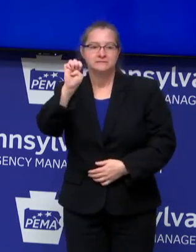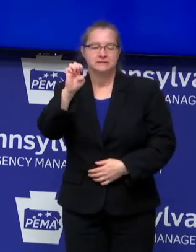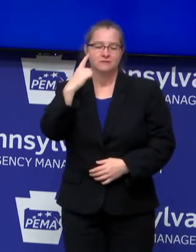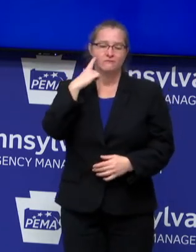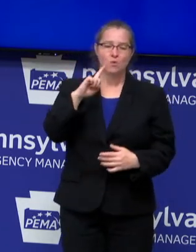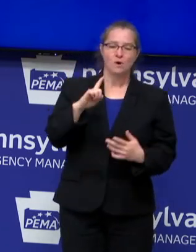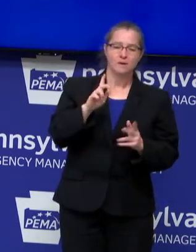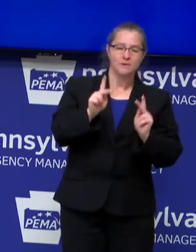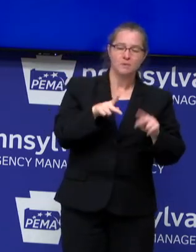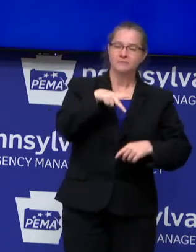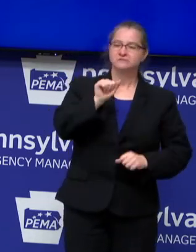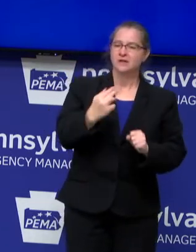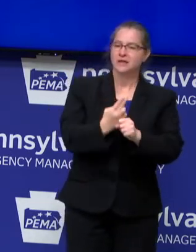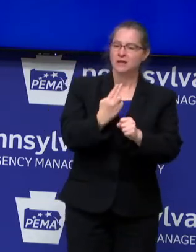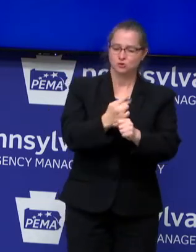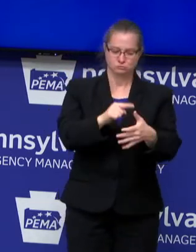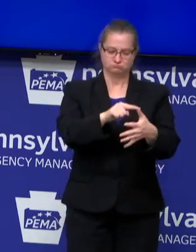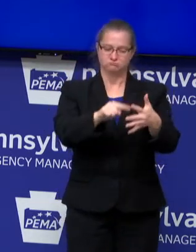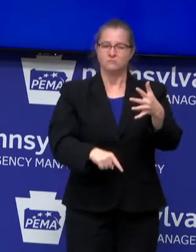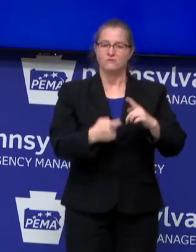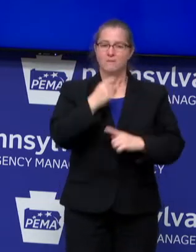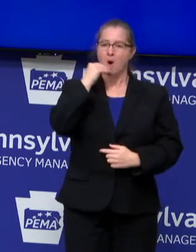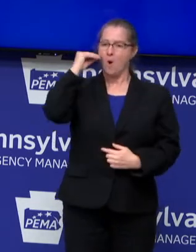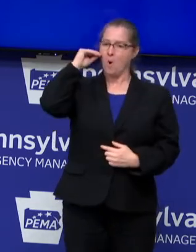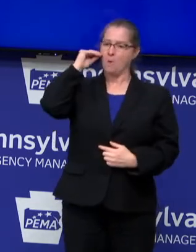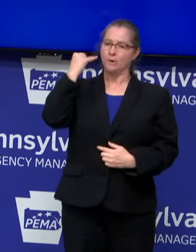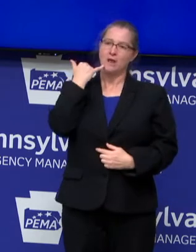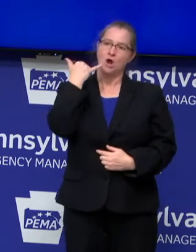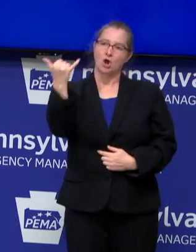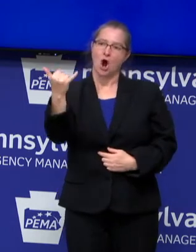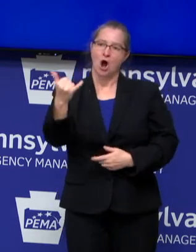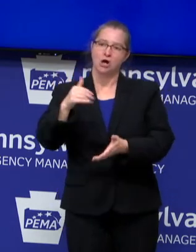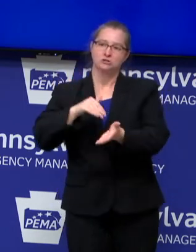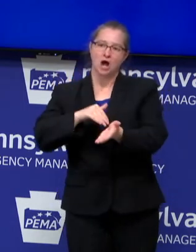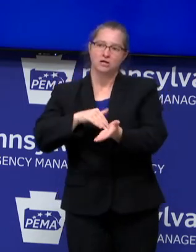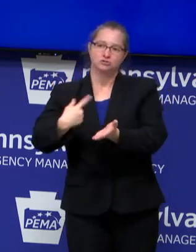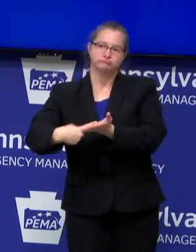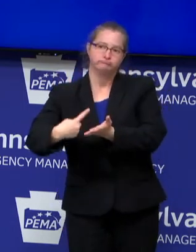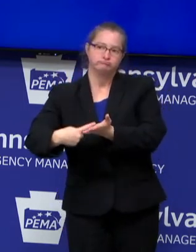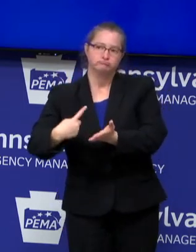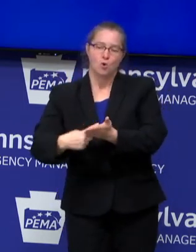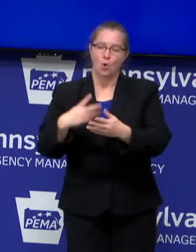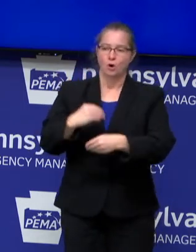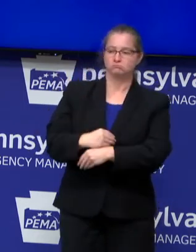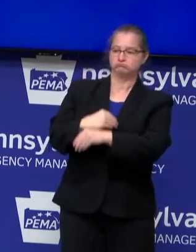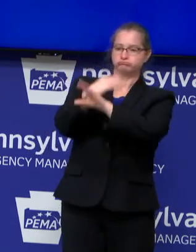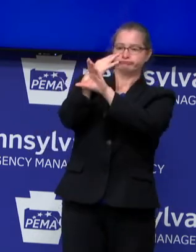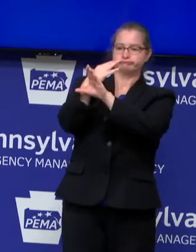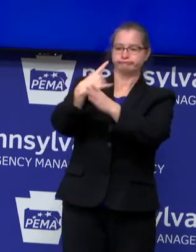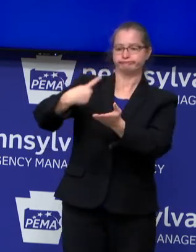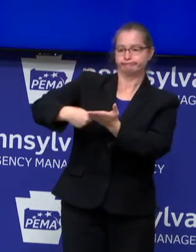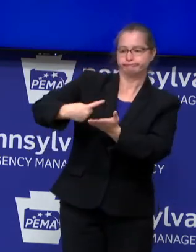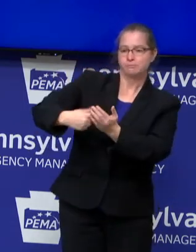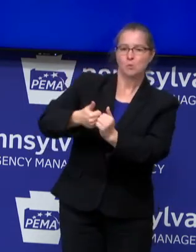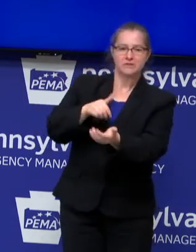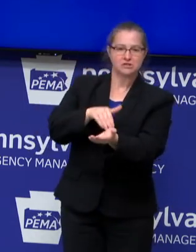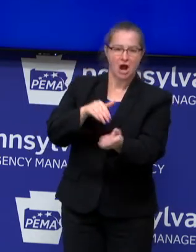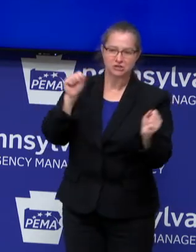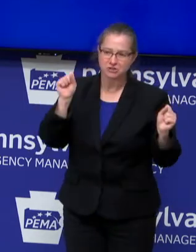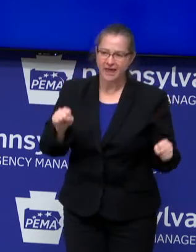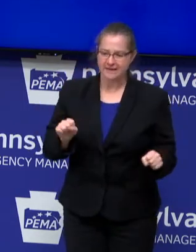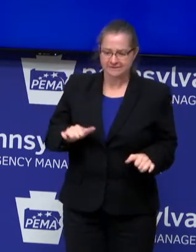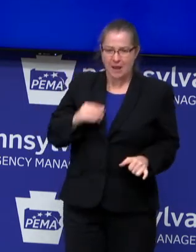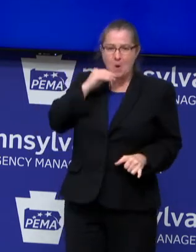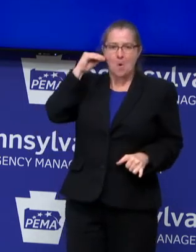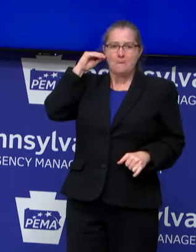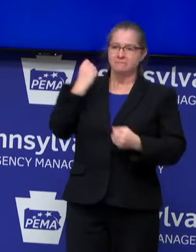Pennsylvanians to use from their home, from the safety of their home, while still maintaining care with their care providers, getting acute